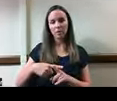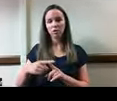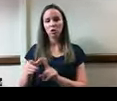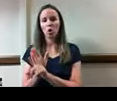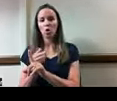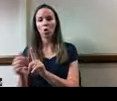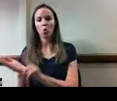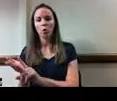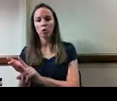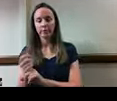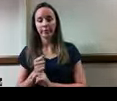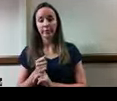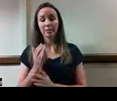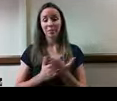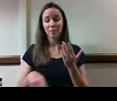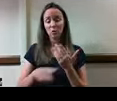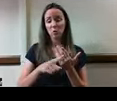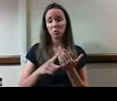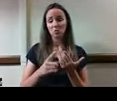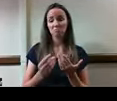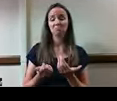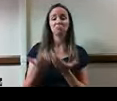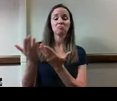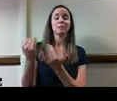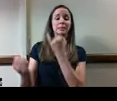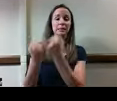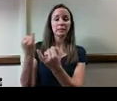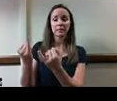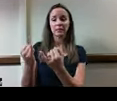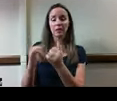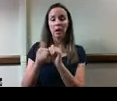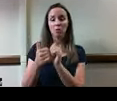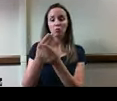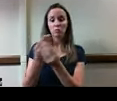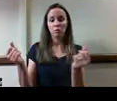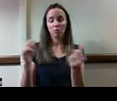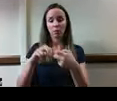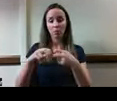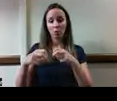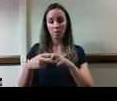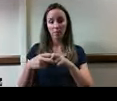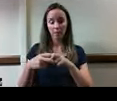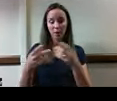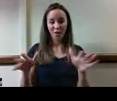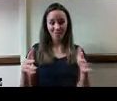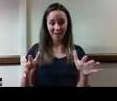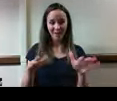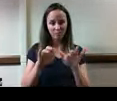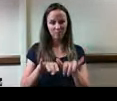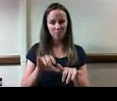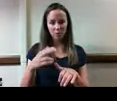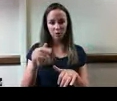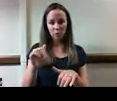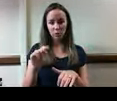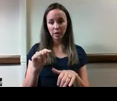And some of you have suggested ideas around that, around solving that problem already. There's no telling how